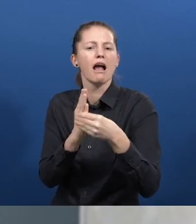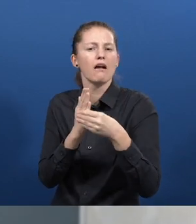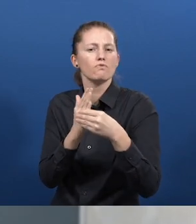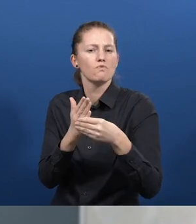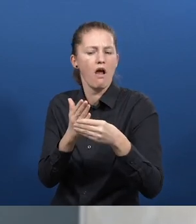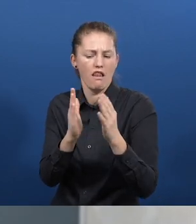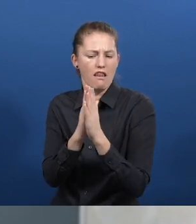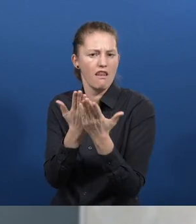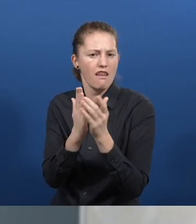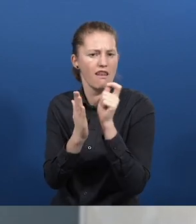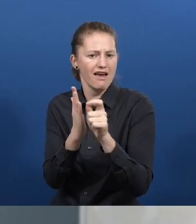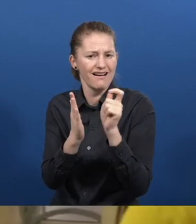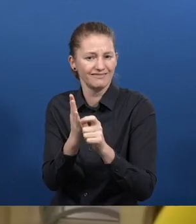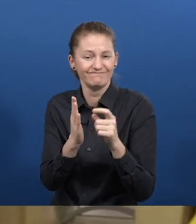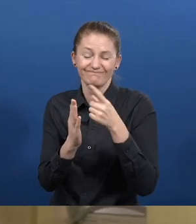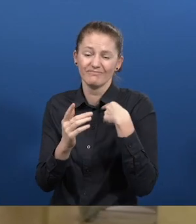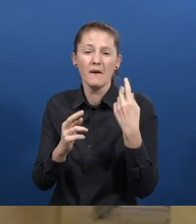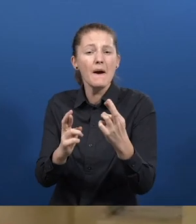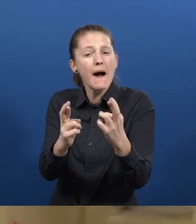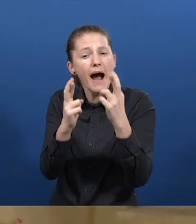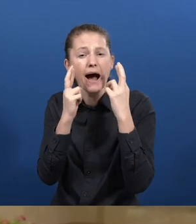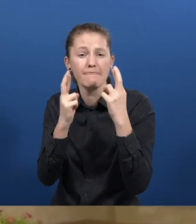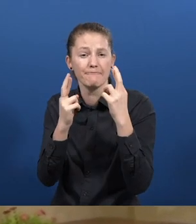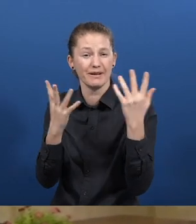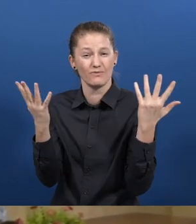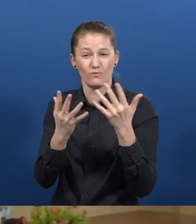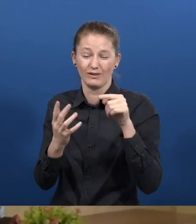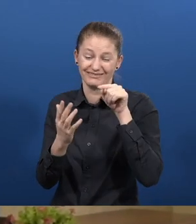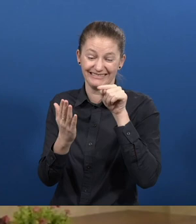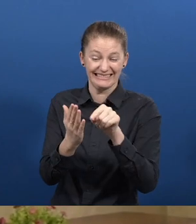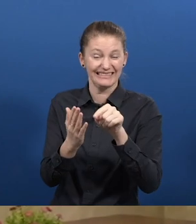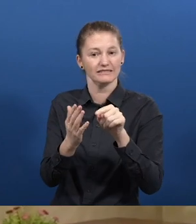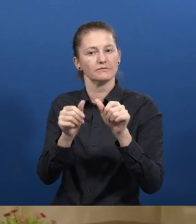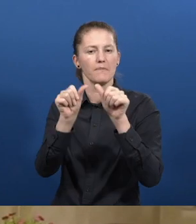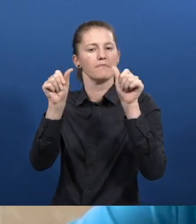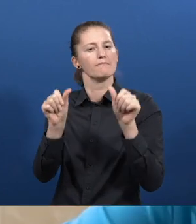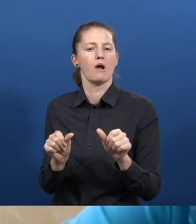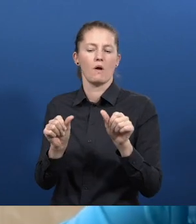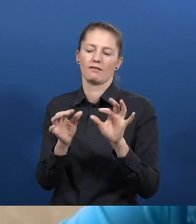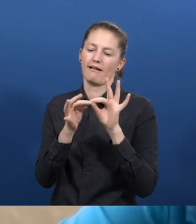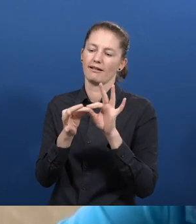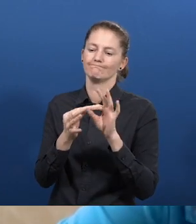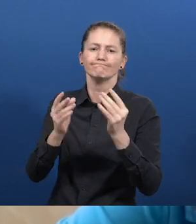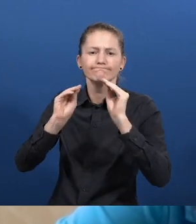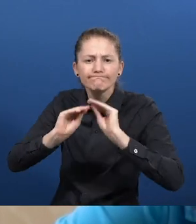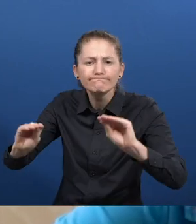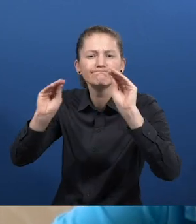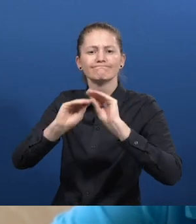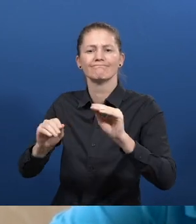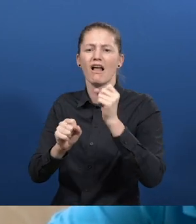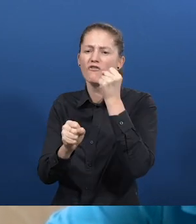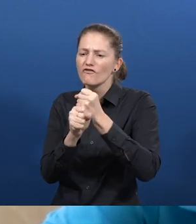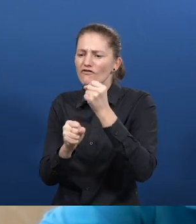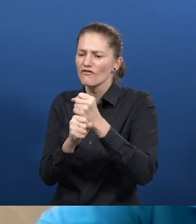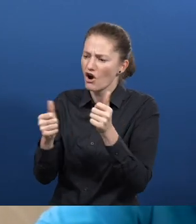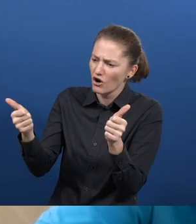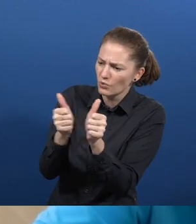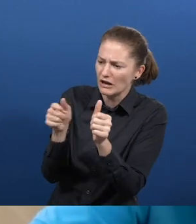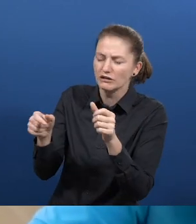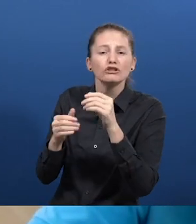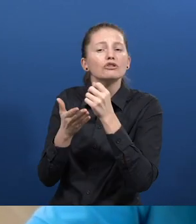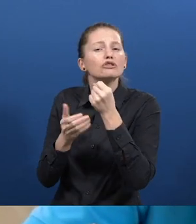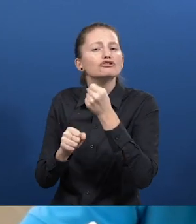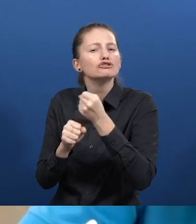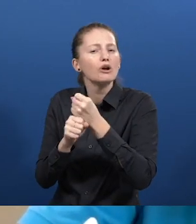to embed the model of coaching, working with job coach and job seeker and